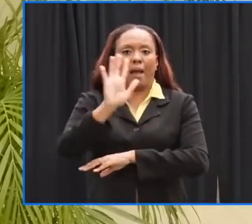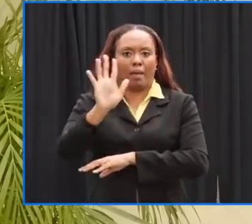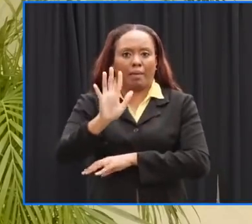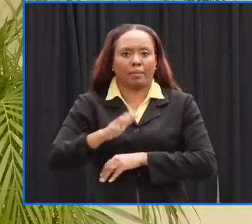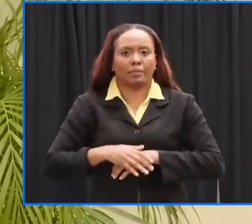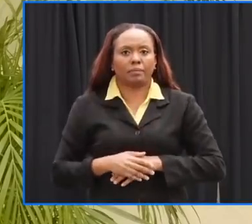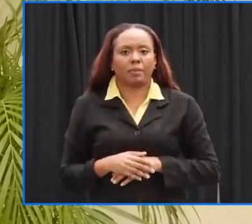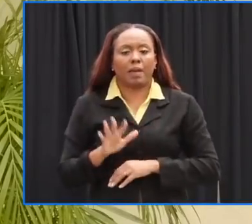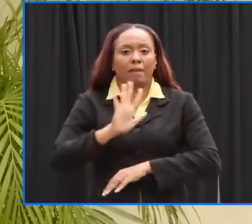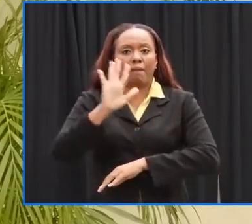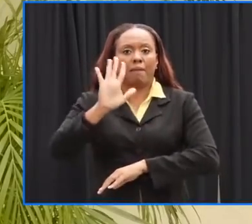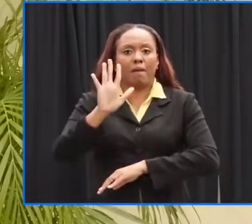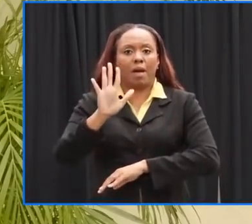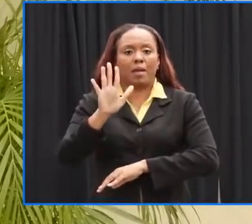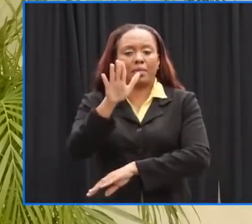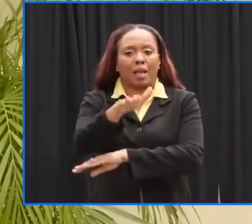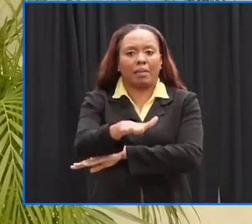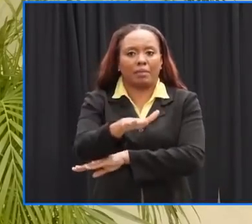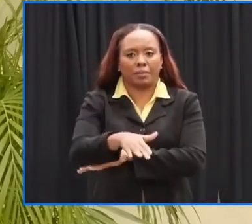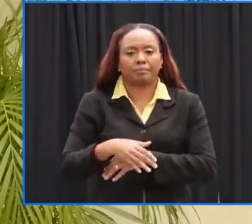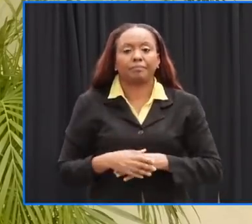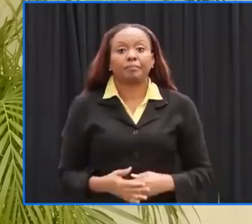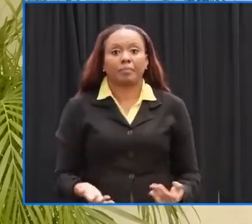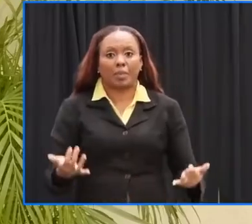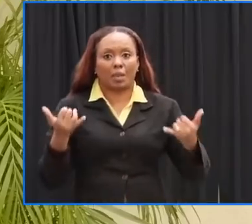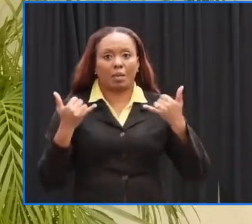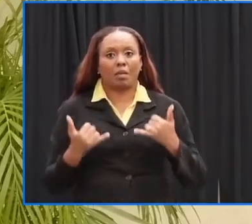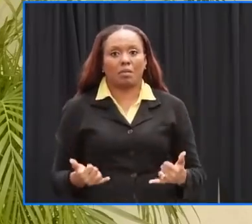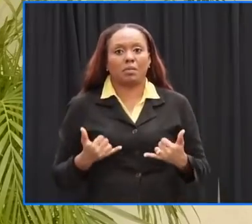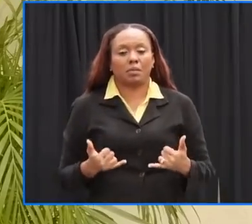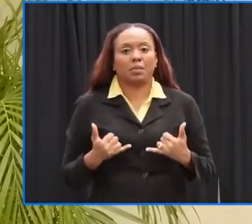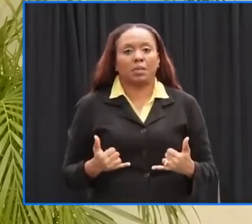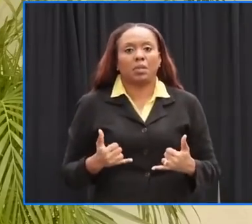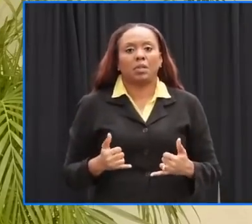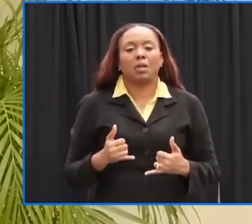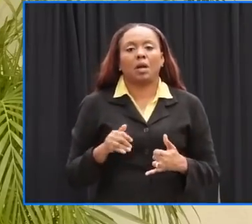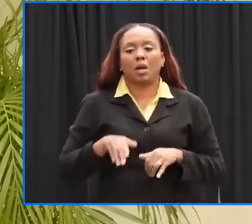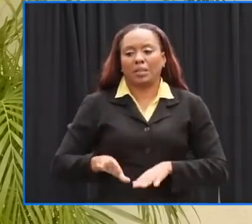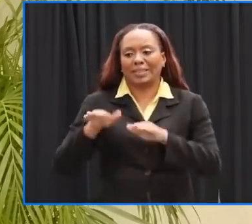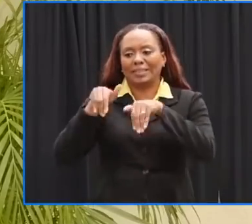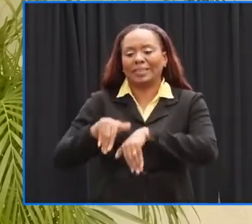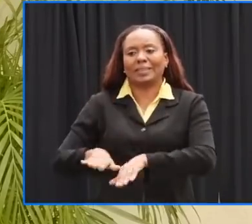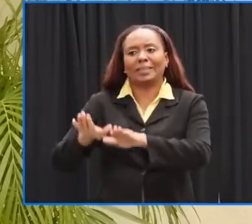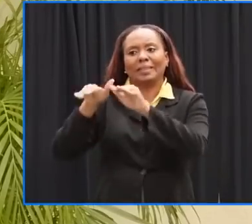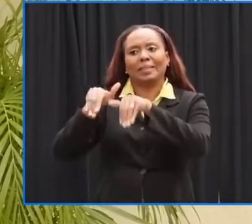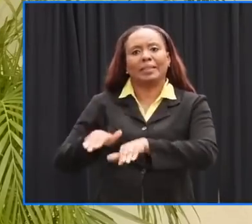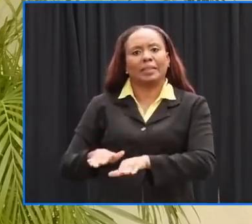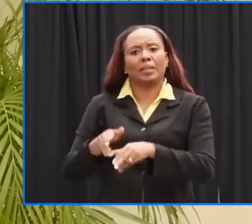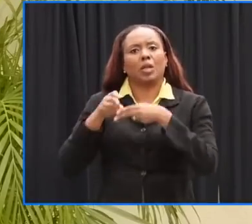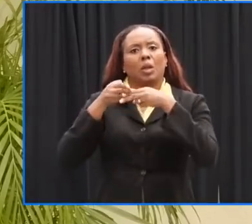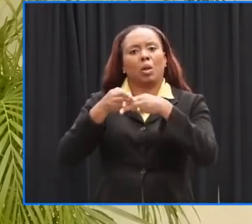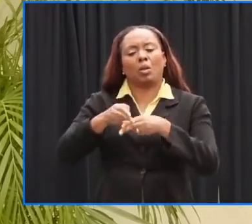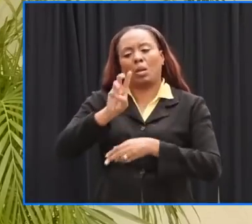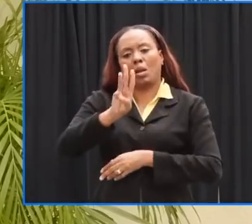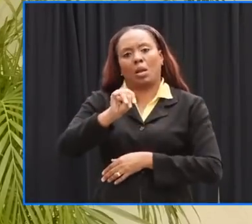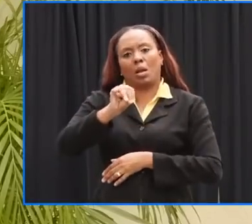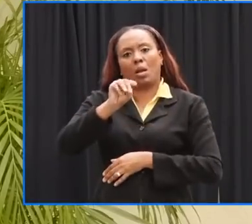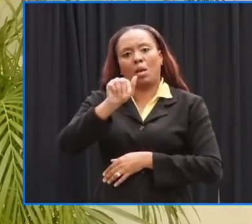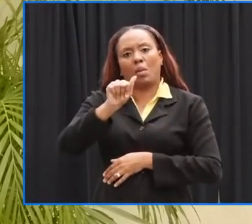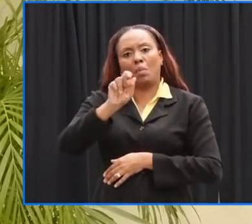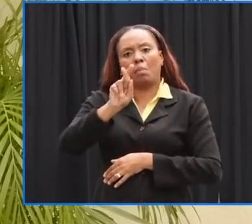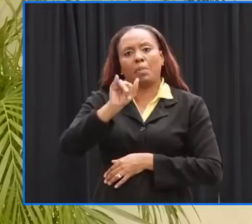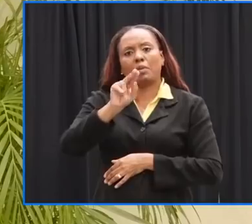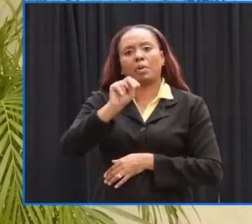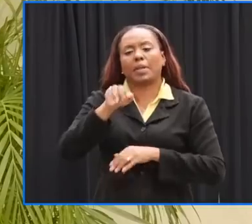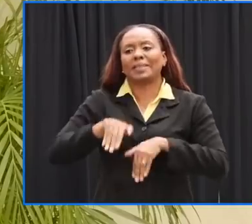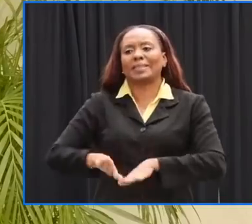currently there's a marine adversary in effect for Barbados for the adverse swells of expect from Elsa